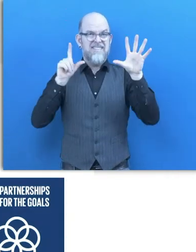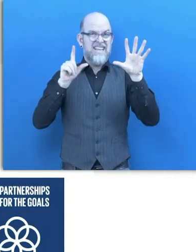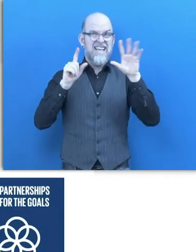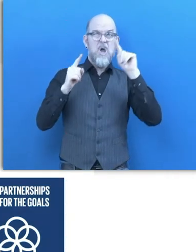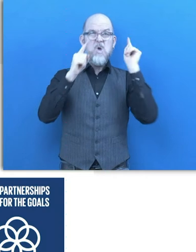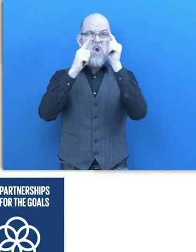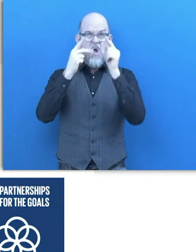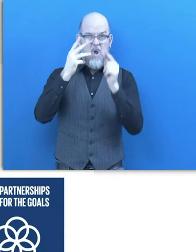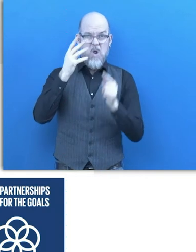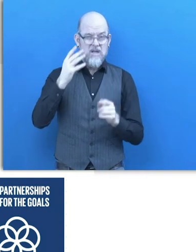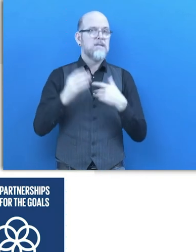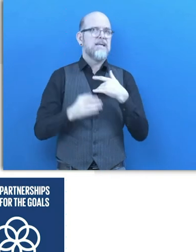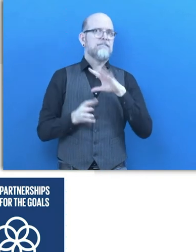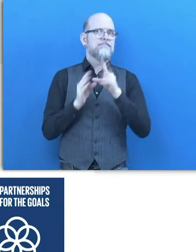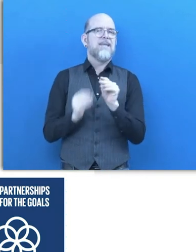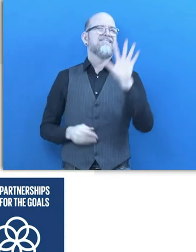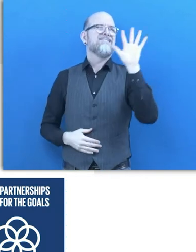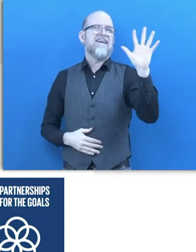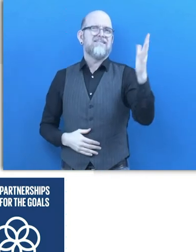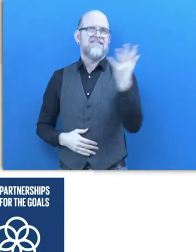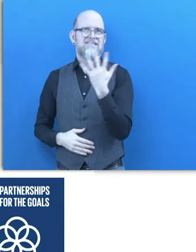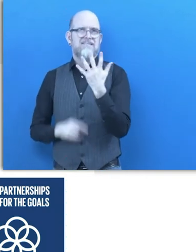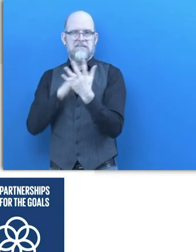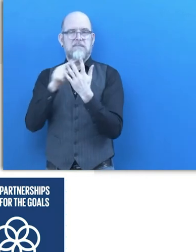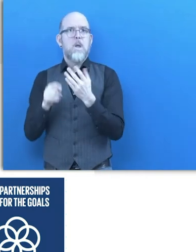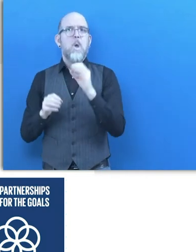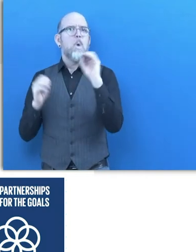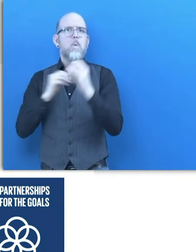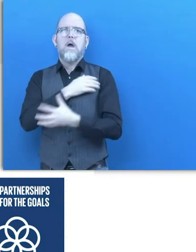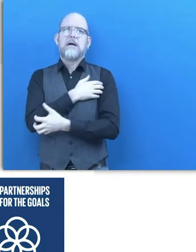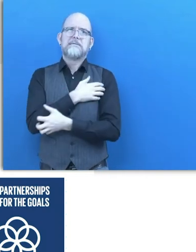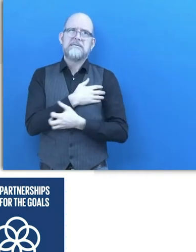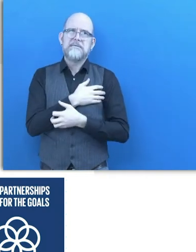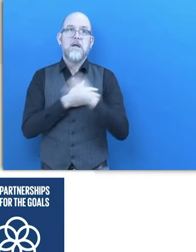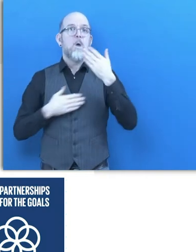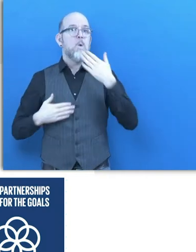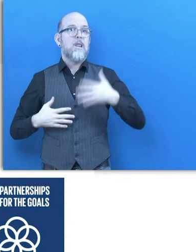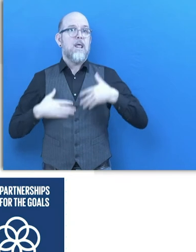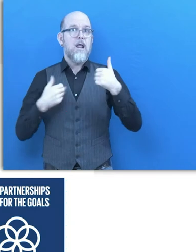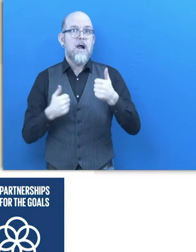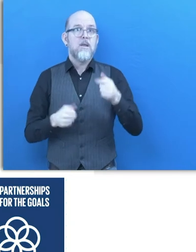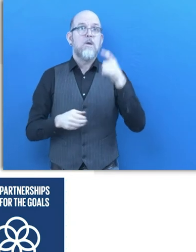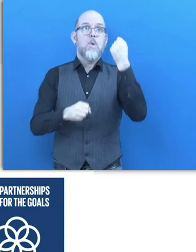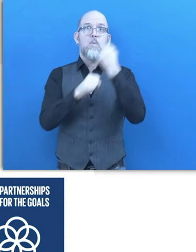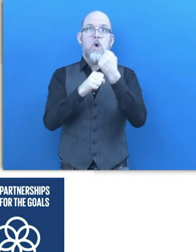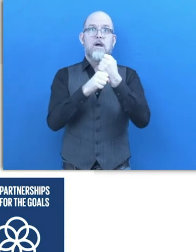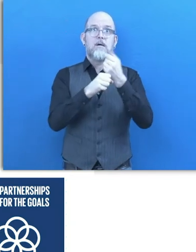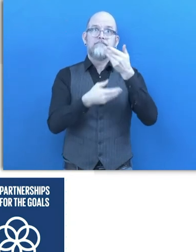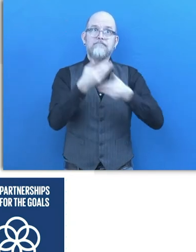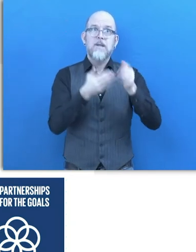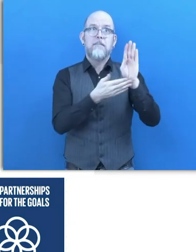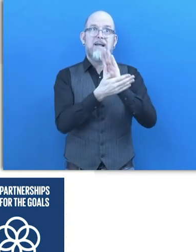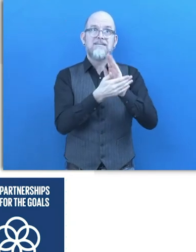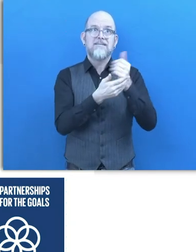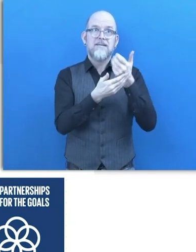on these five. We no poverty, good health and well-being, decent work and economic growth, reduced inequalities